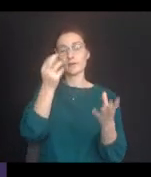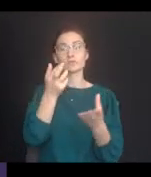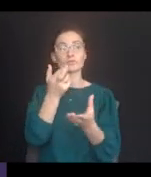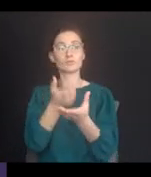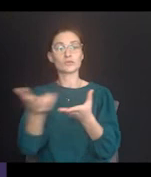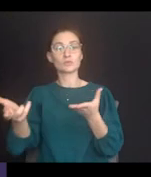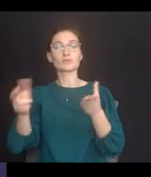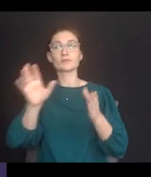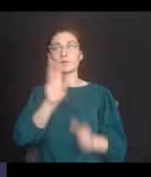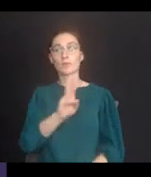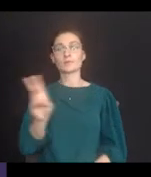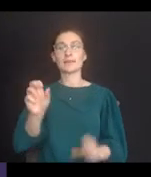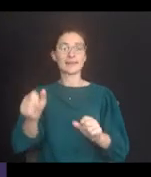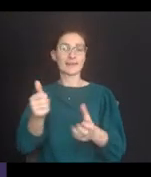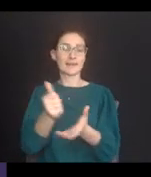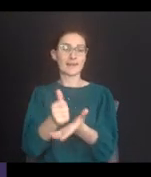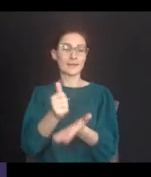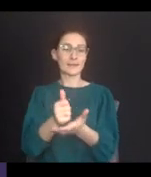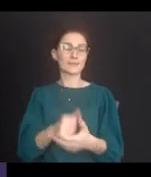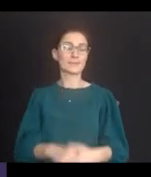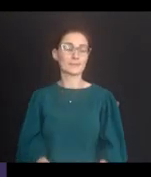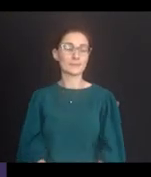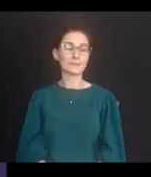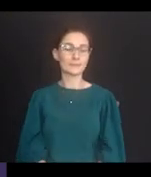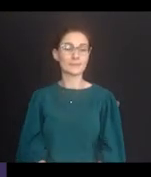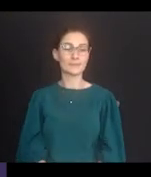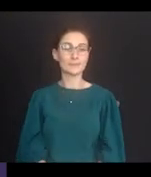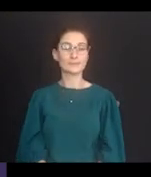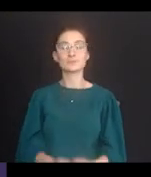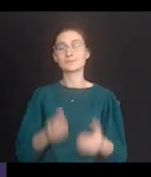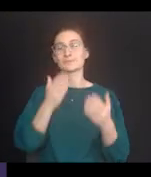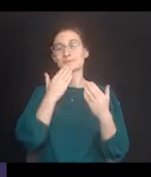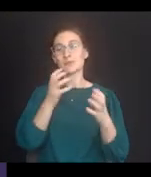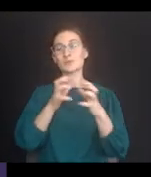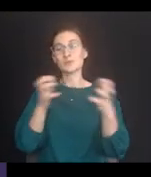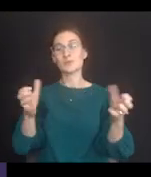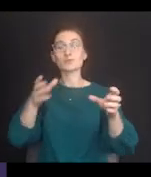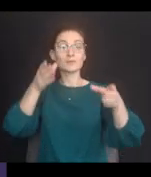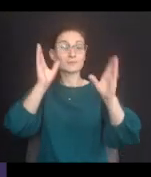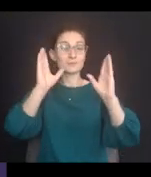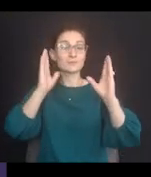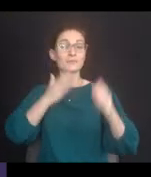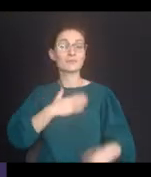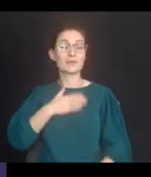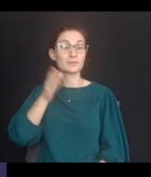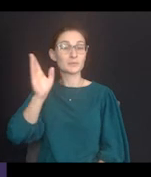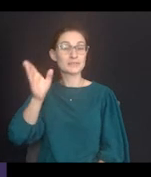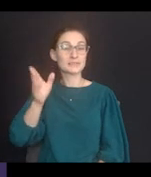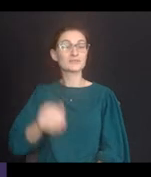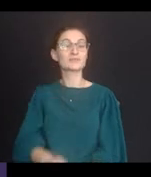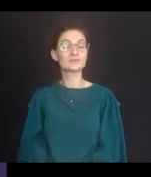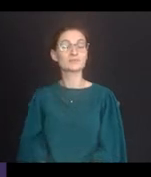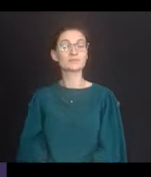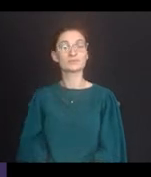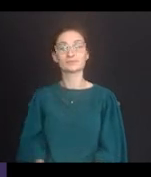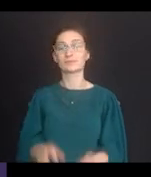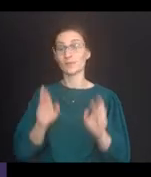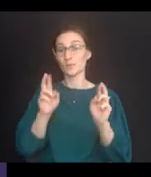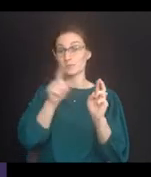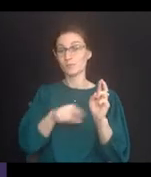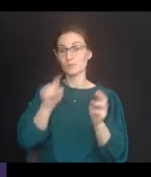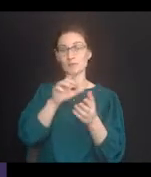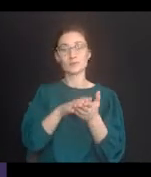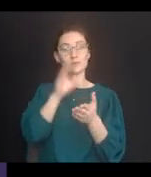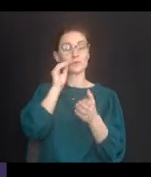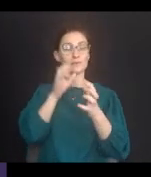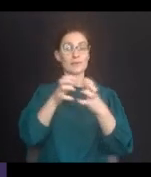resources on our website that can help you. And thank you so much for listening to my presentation and I